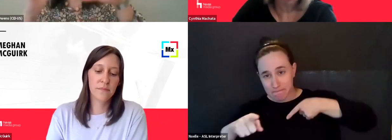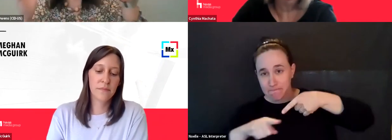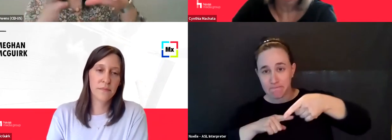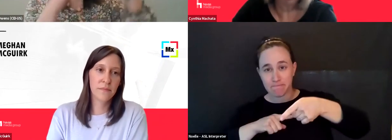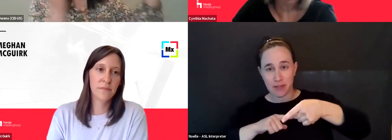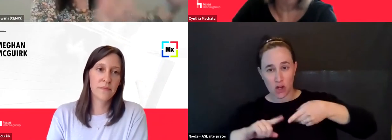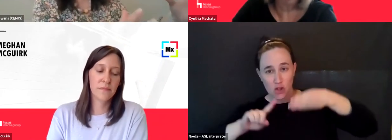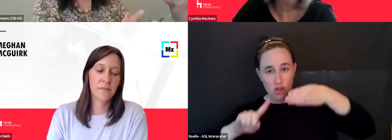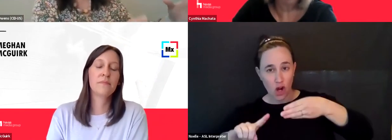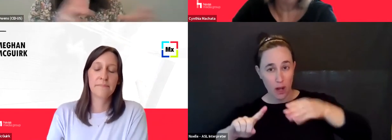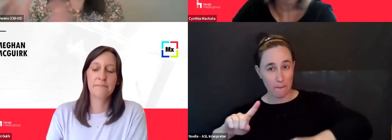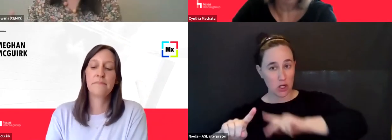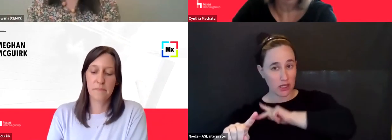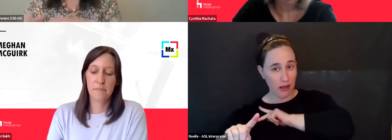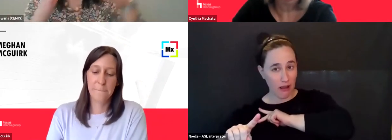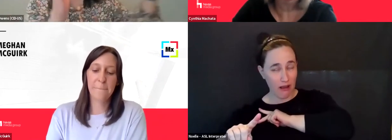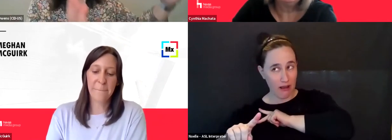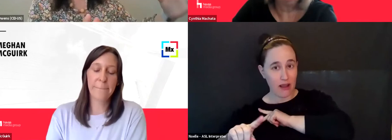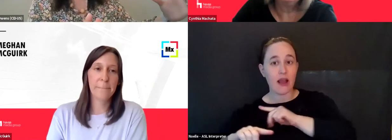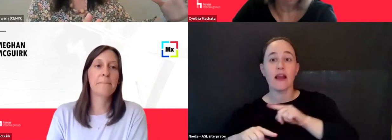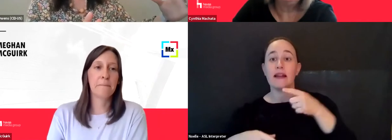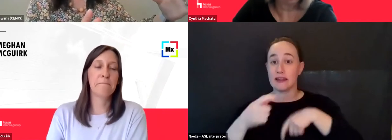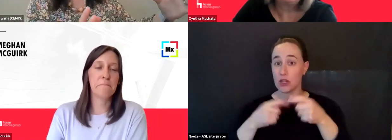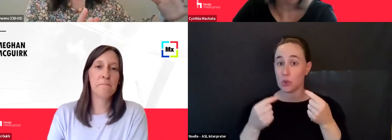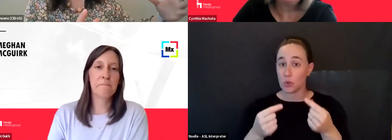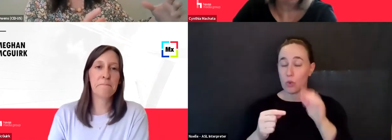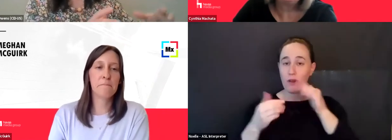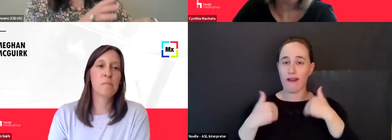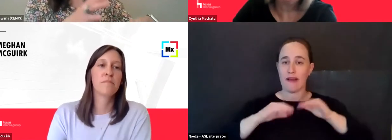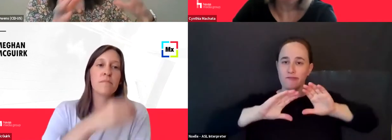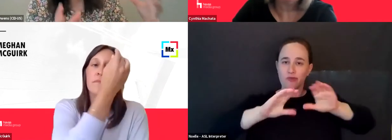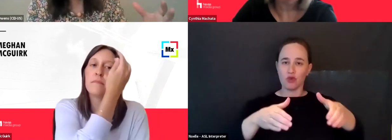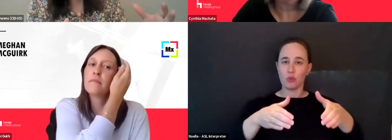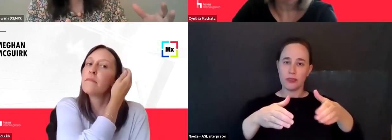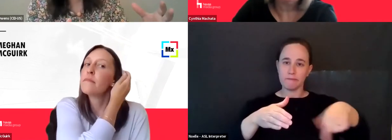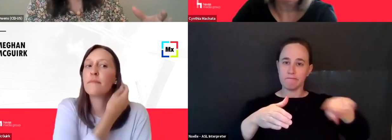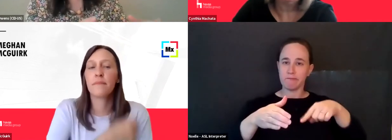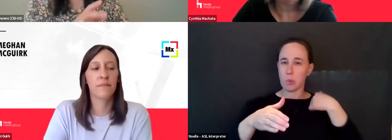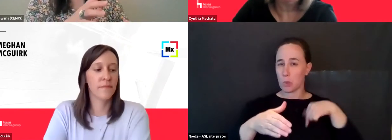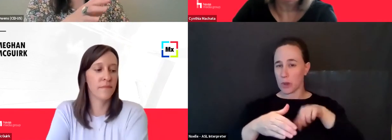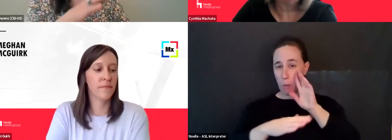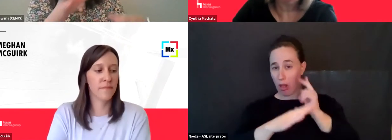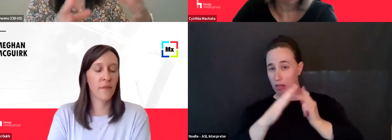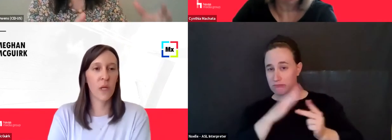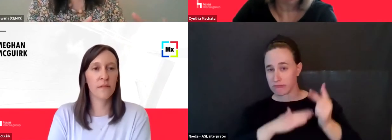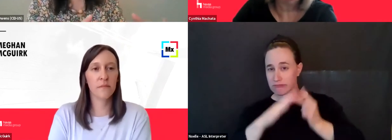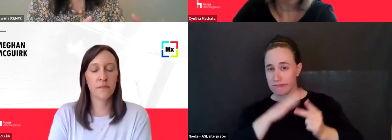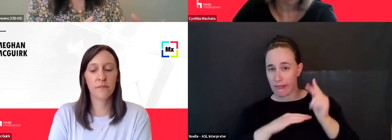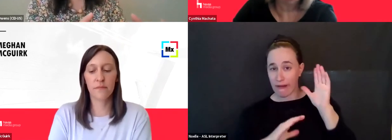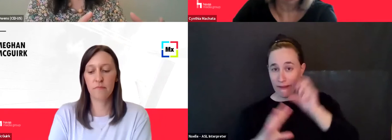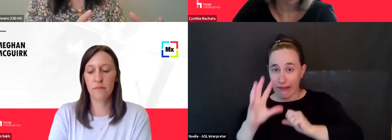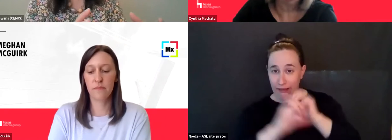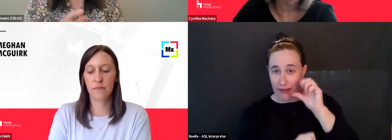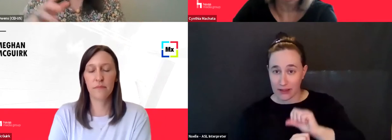I'm going to put you in a cohort from a cookie to a cohort. So we're just going to guess based on what you've been doing